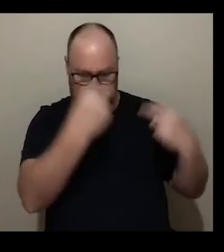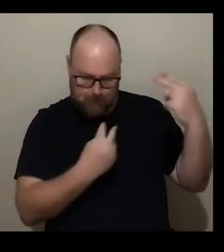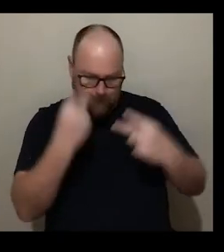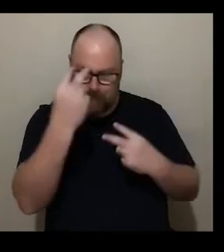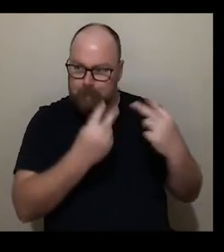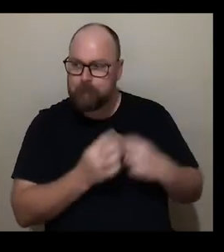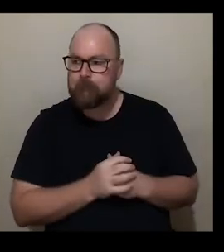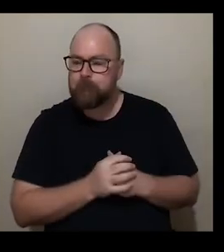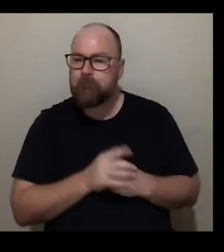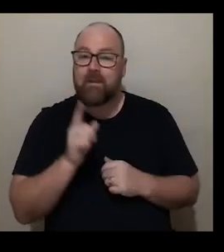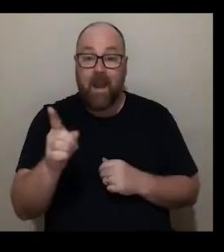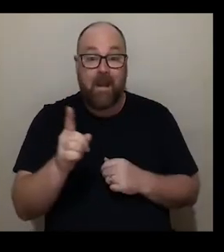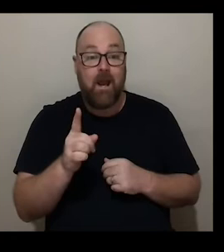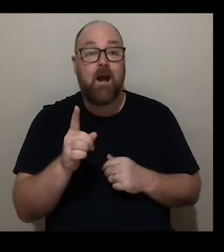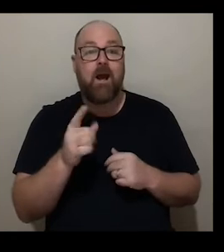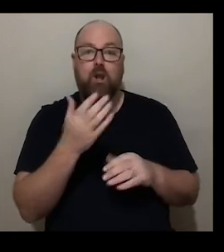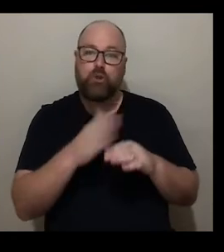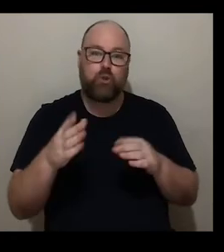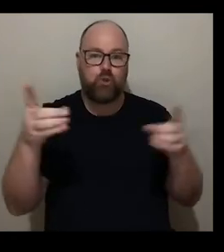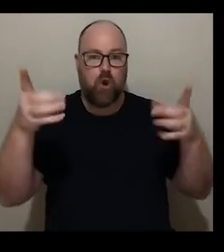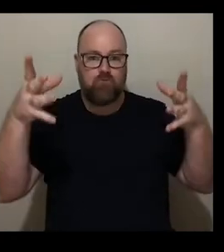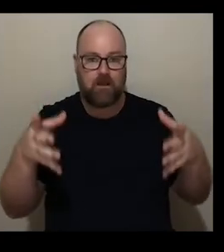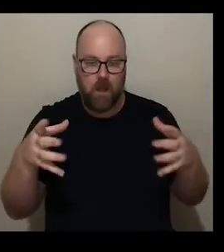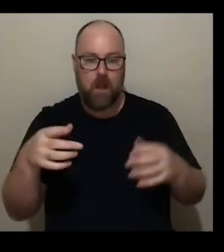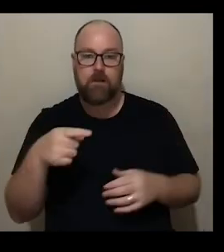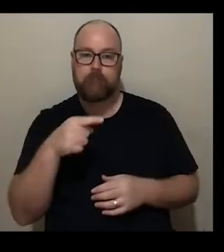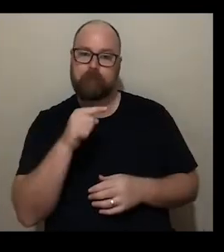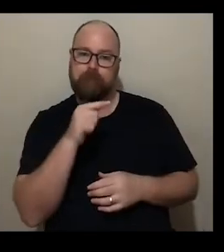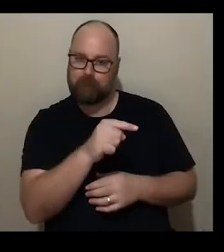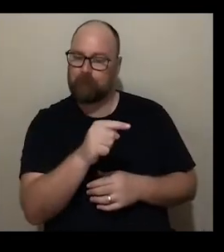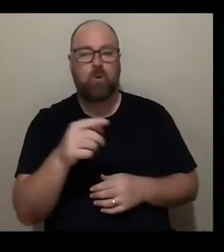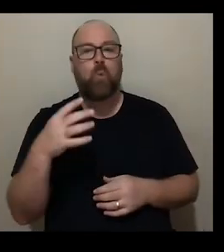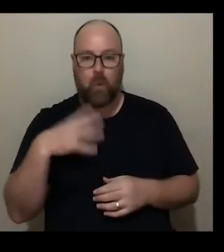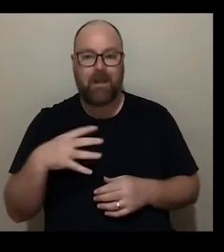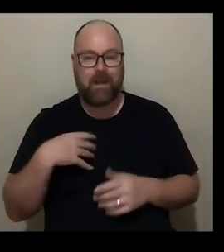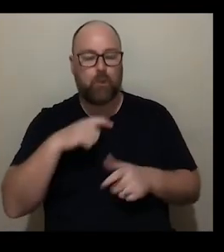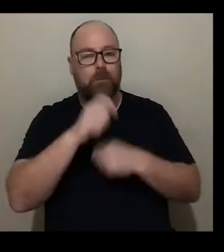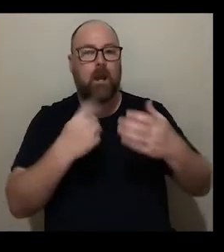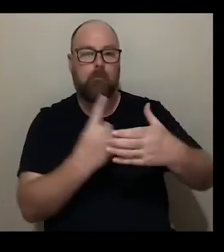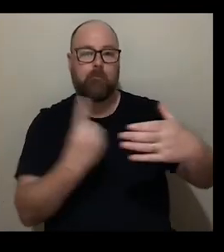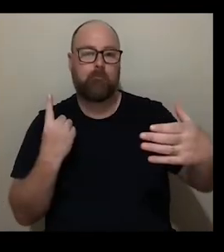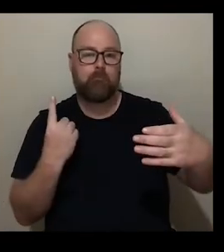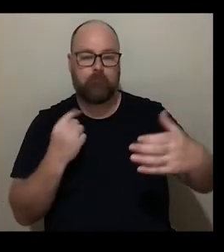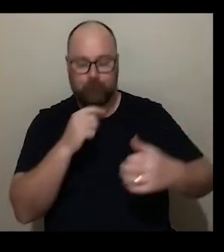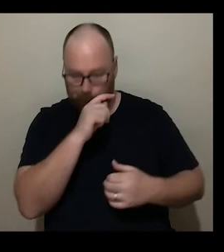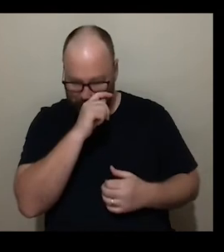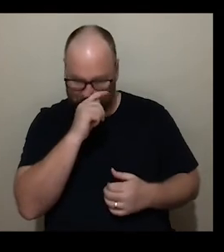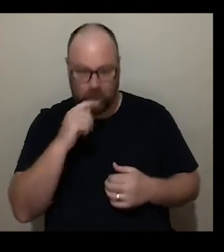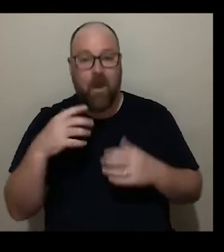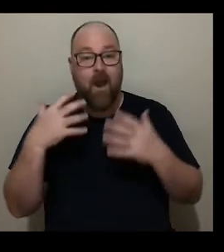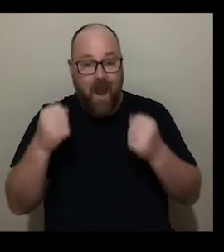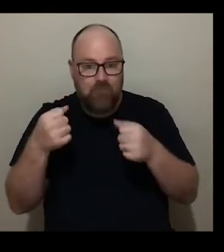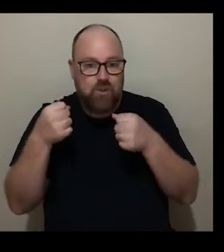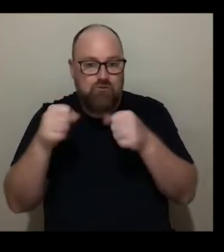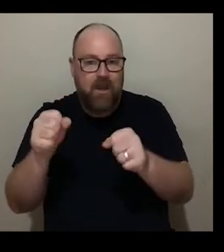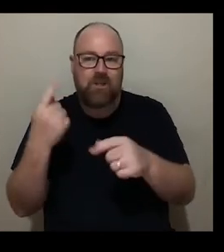brilliant Joe Berent who was senior producer and is now our new director decided no we need to take the step to become independent have a longer term vision